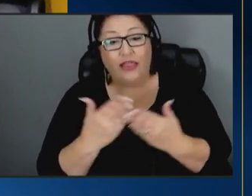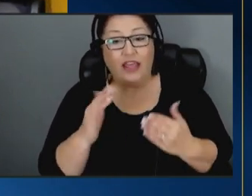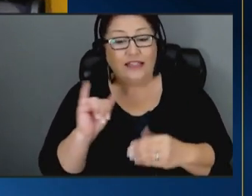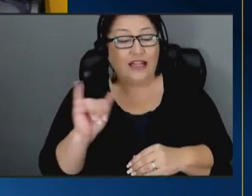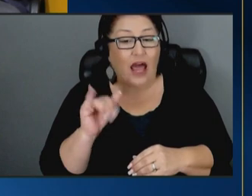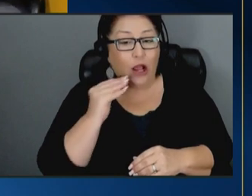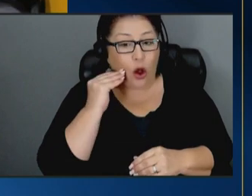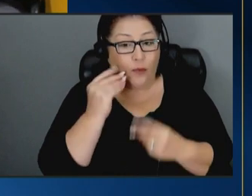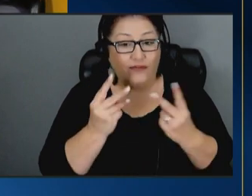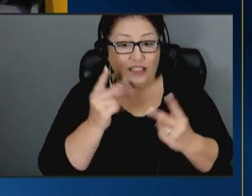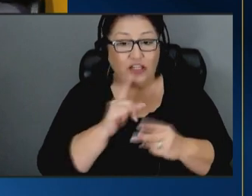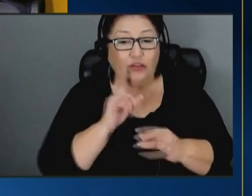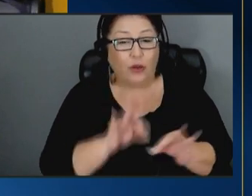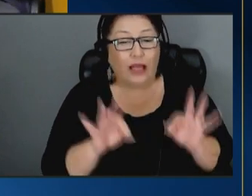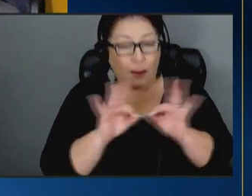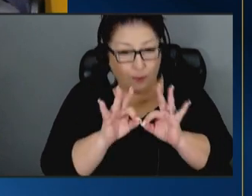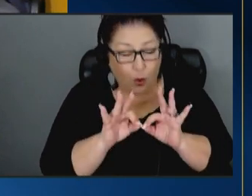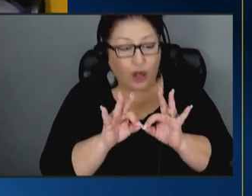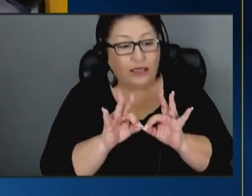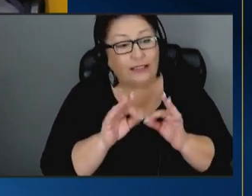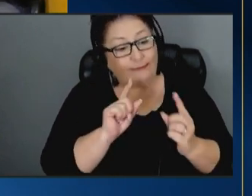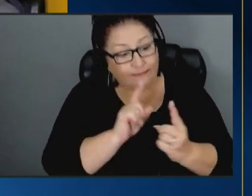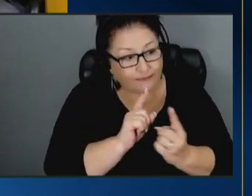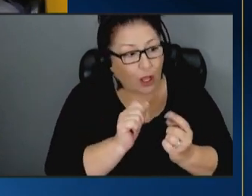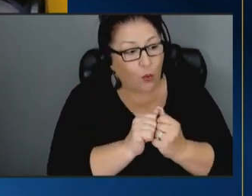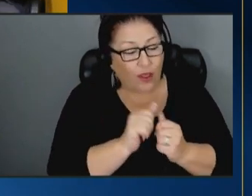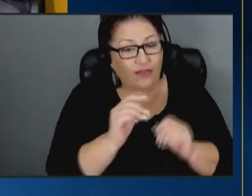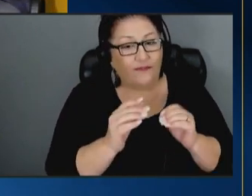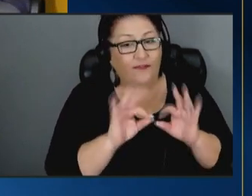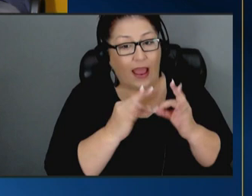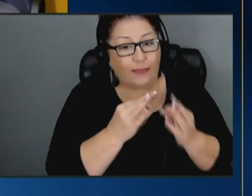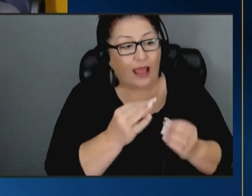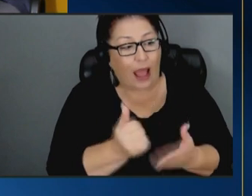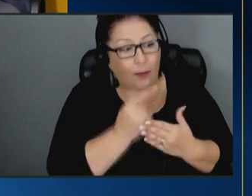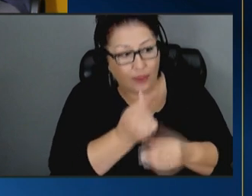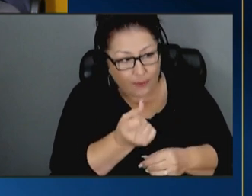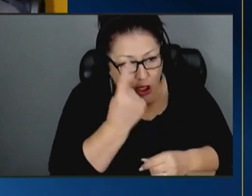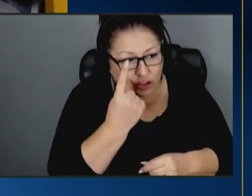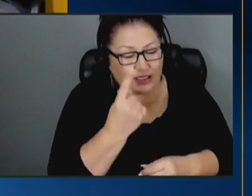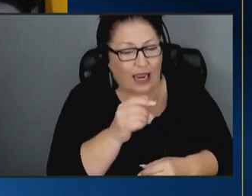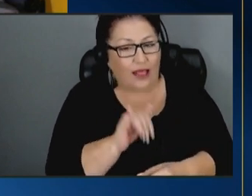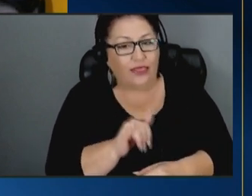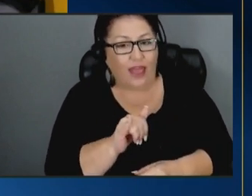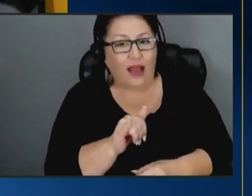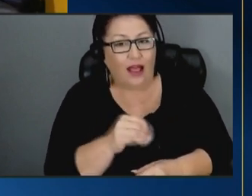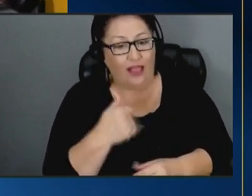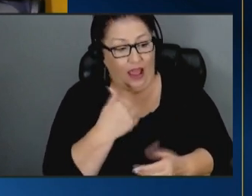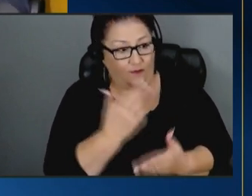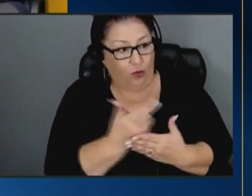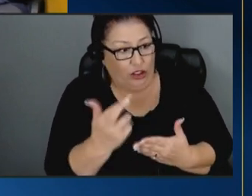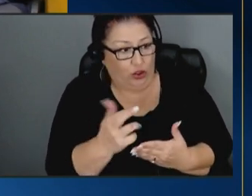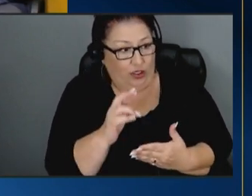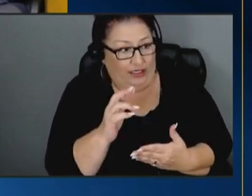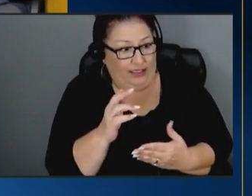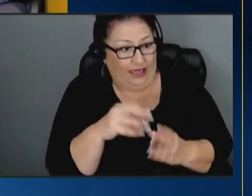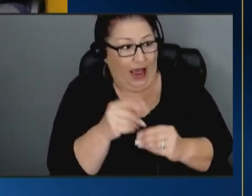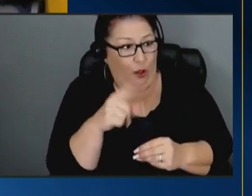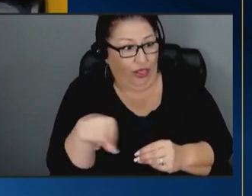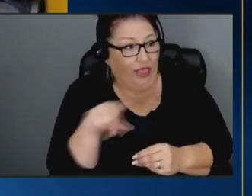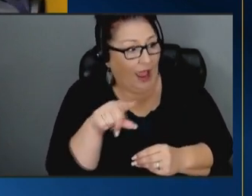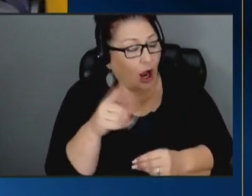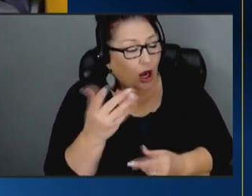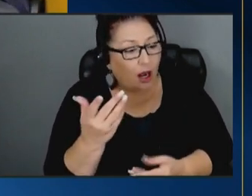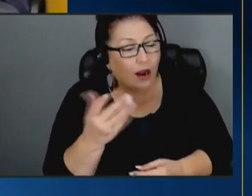in setting eyes on families and under helping them understand that that there are resources that exist that that